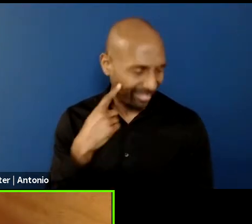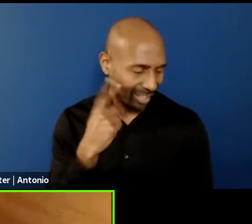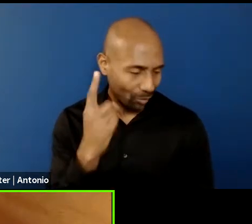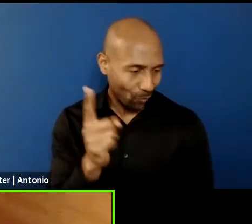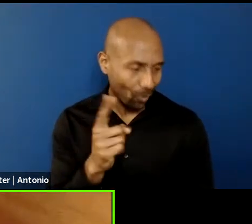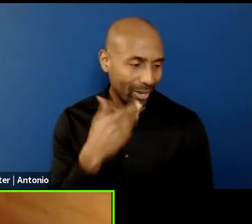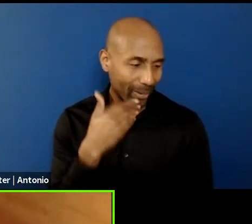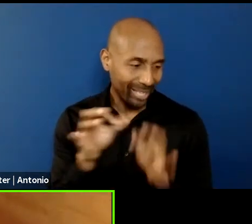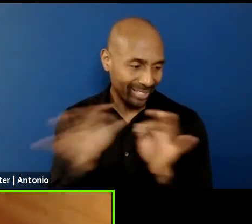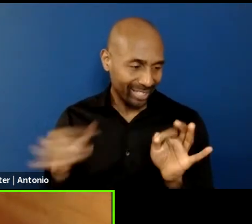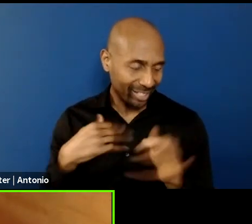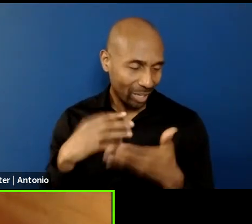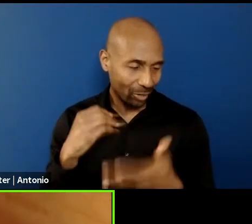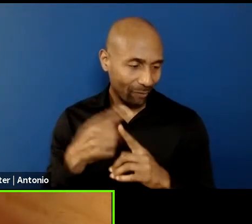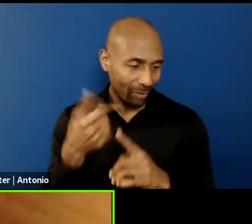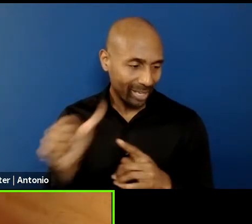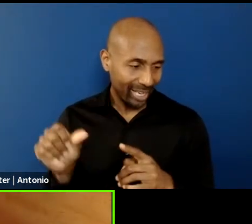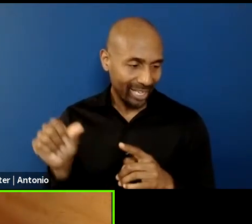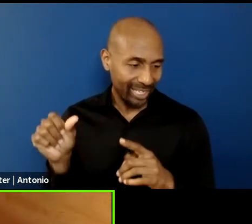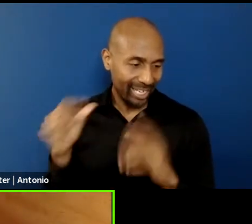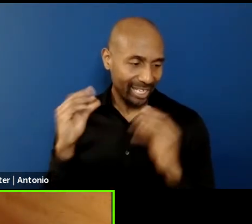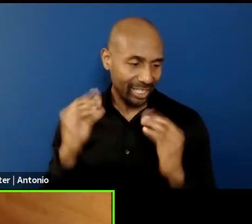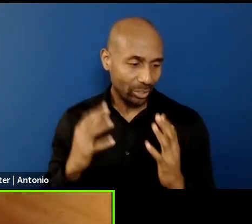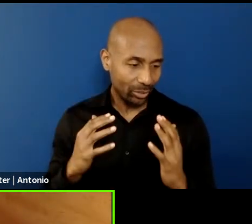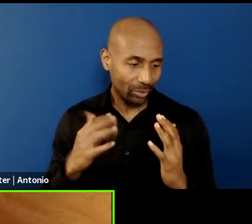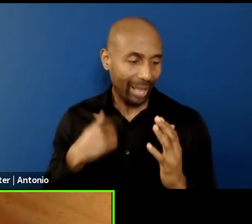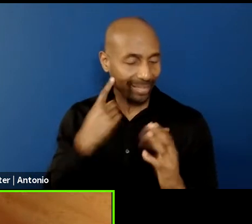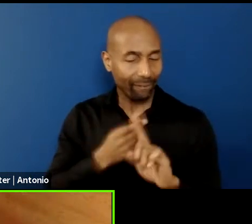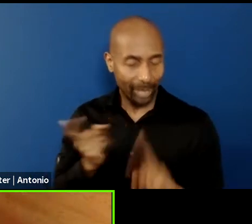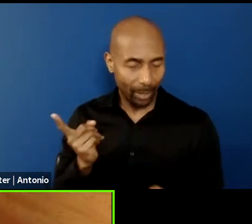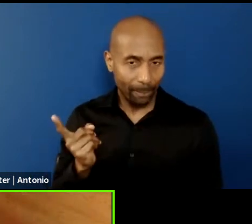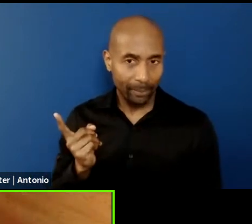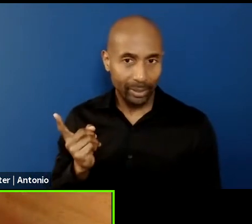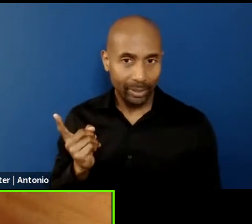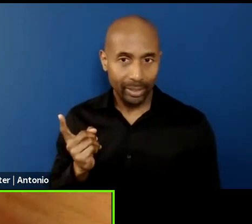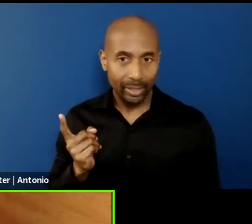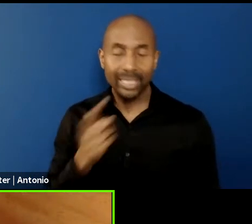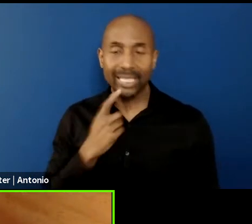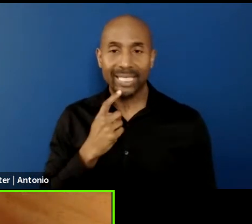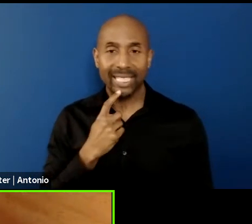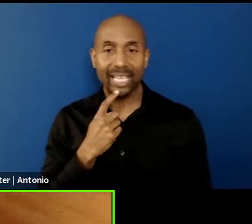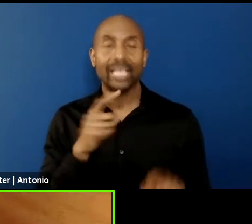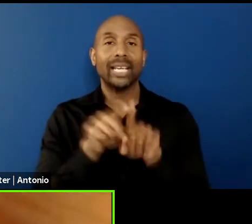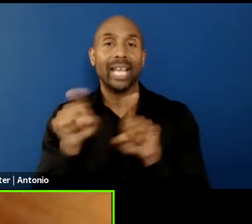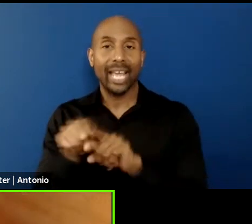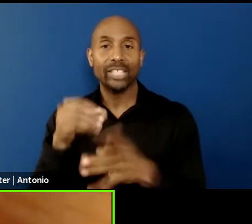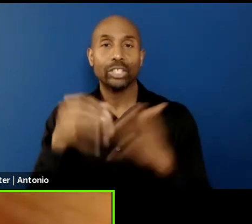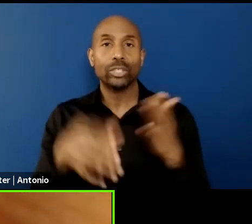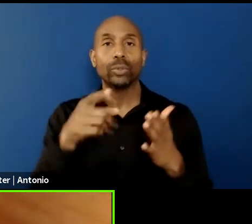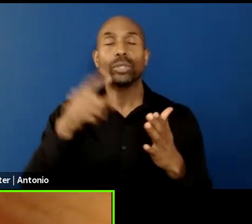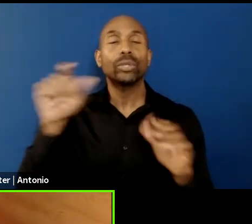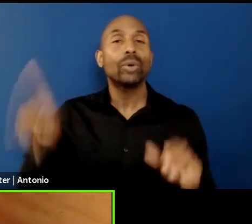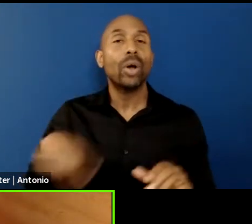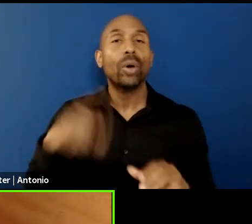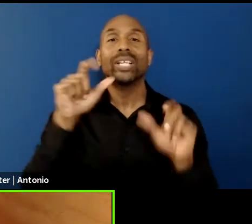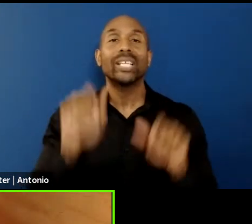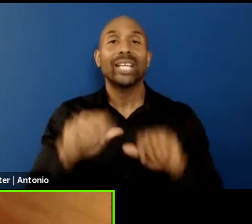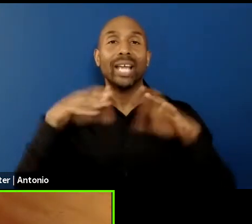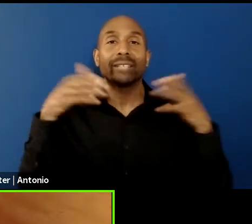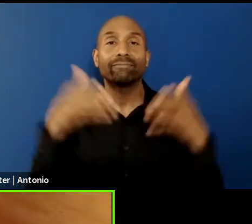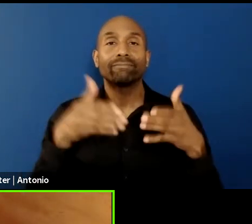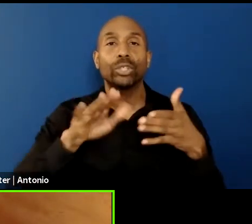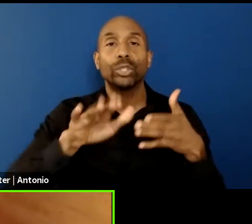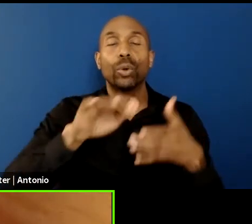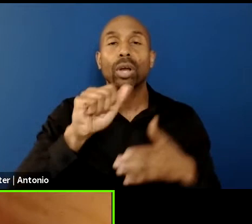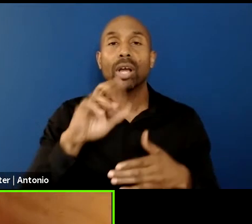from any teacher was probably from him where he says, you know, like, as a student you can only concentrate on your artwork because